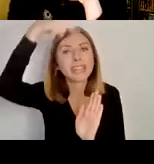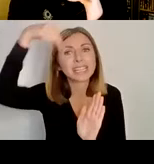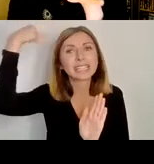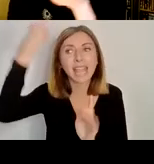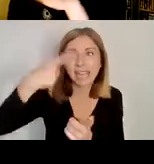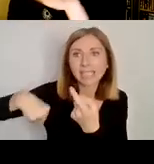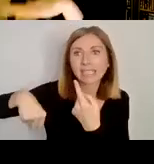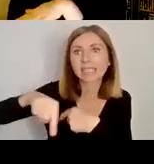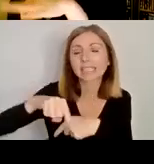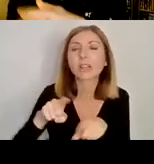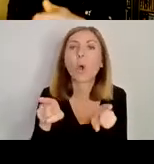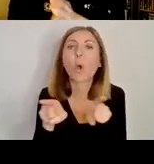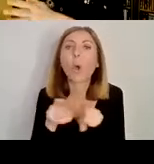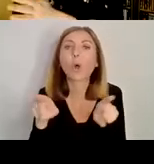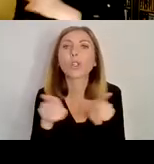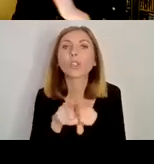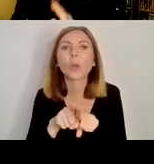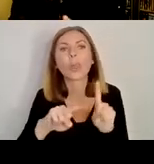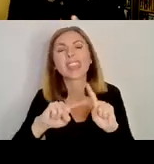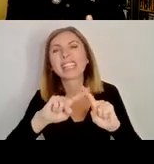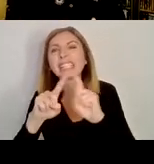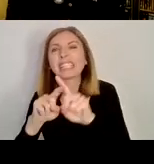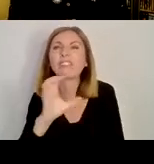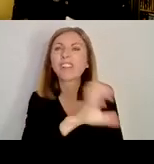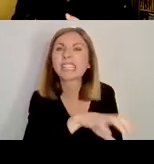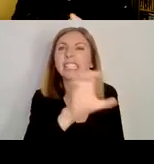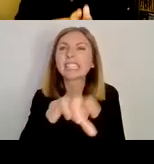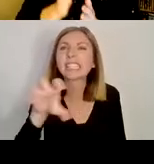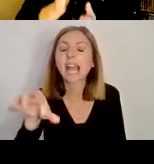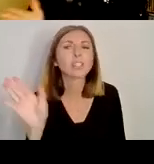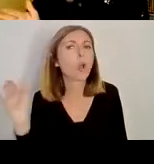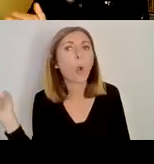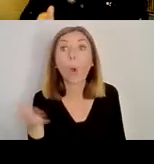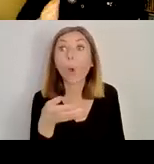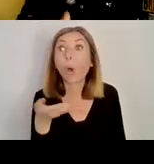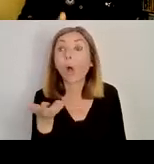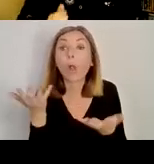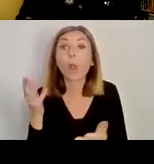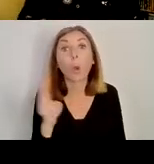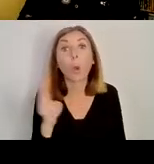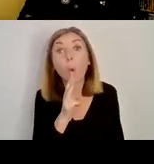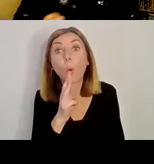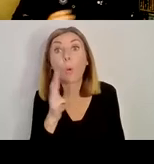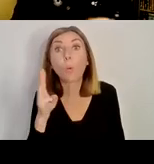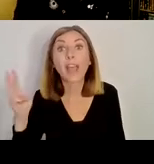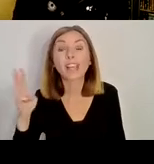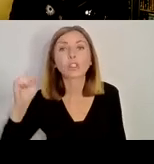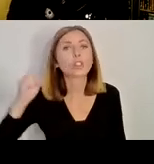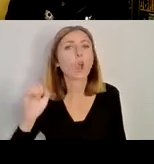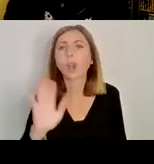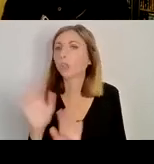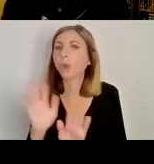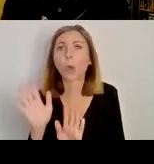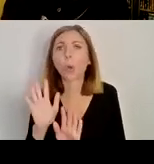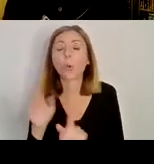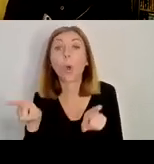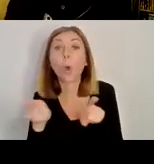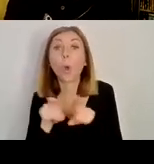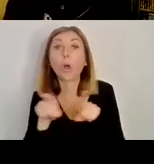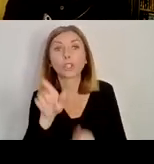Western, well, in Scotland. mean, as you can see, they're not all in Western Scotland. They extend across the centre and into the east of Scotland